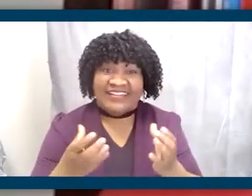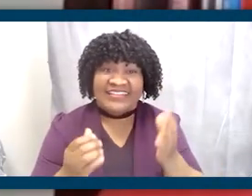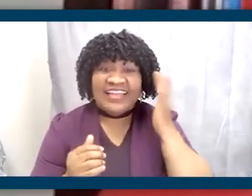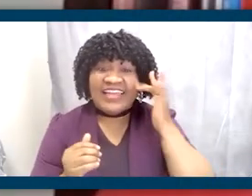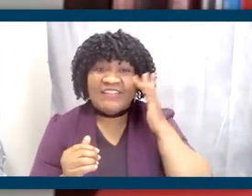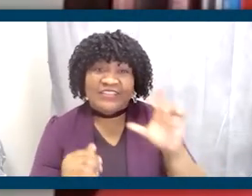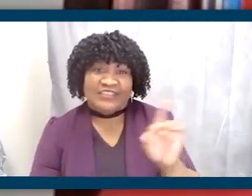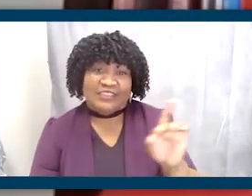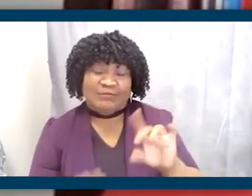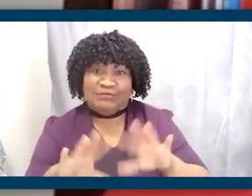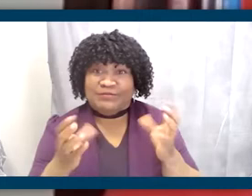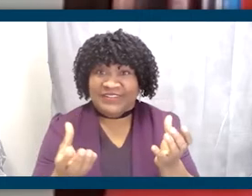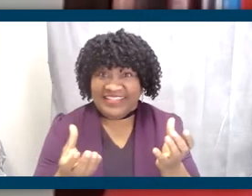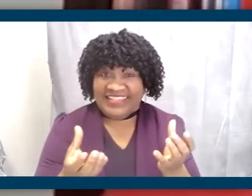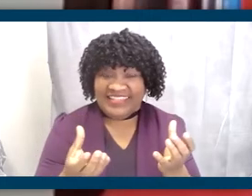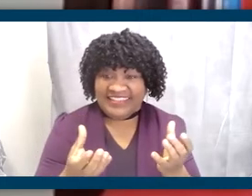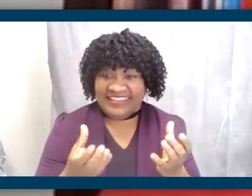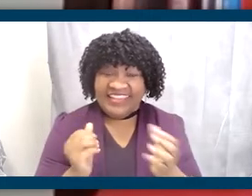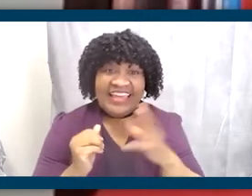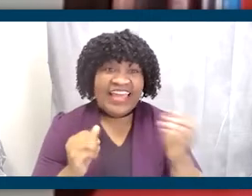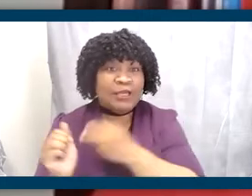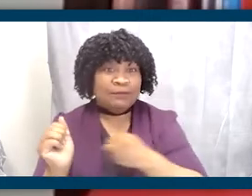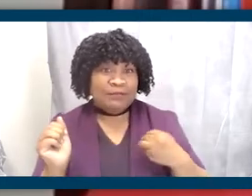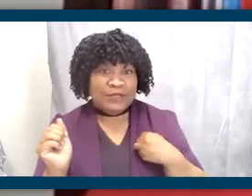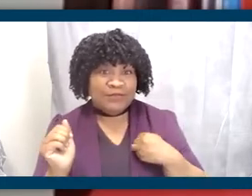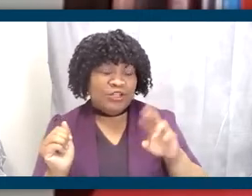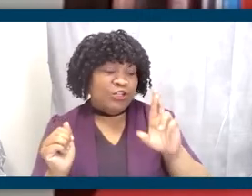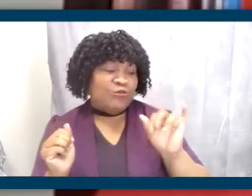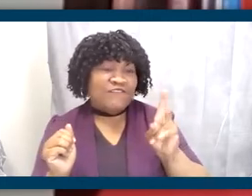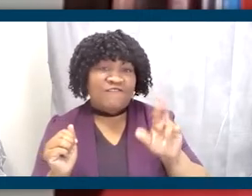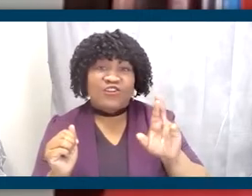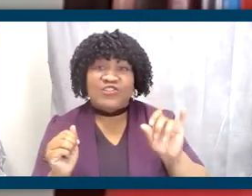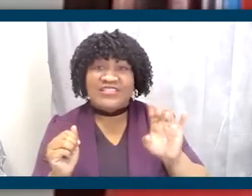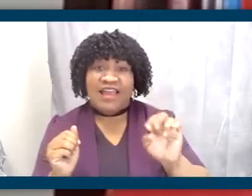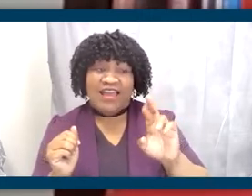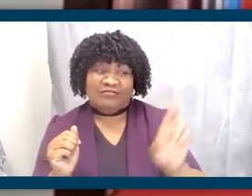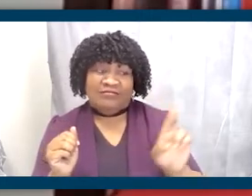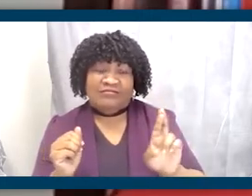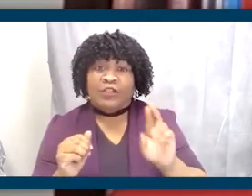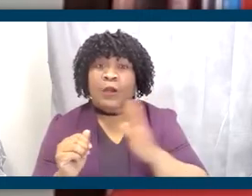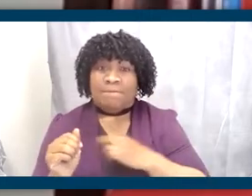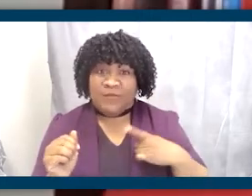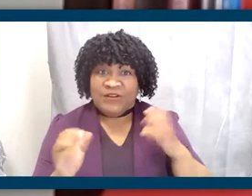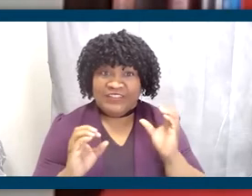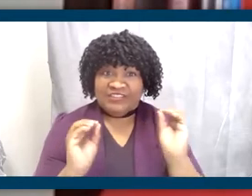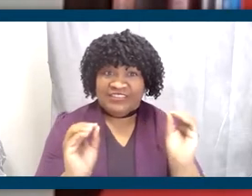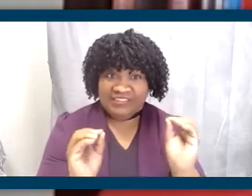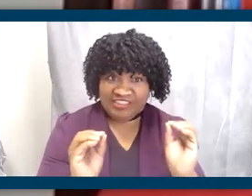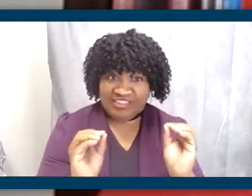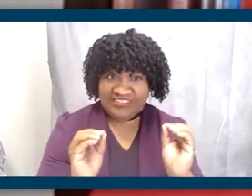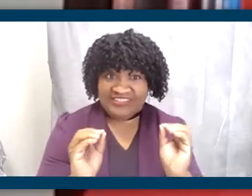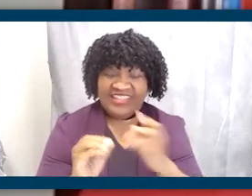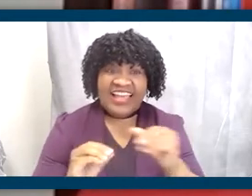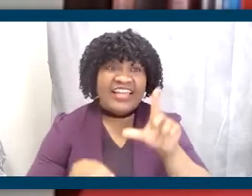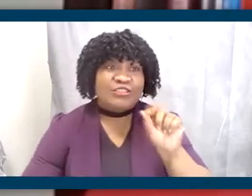California Democratic Party and a member of the Riverside County Board of Education. And